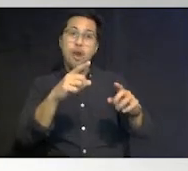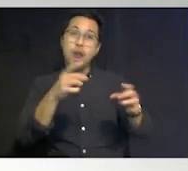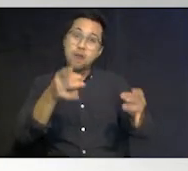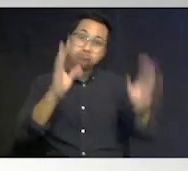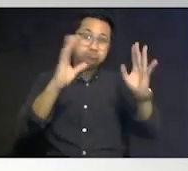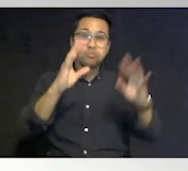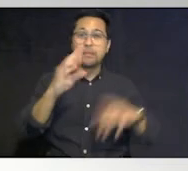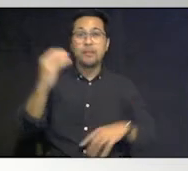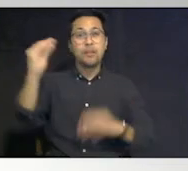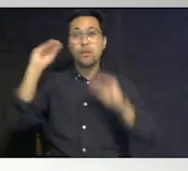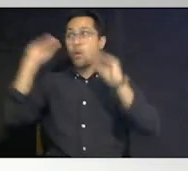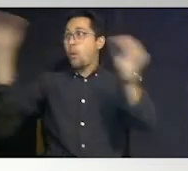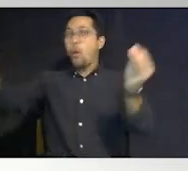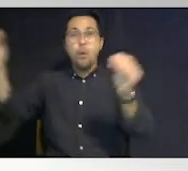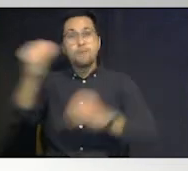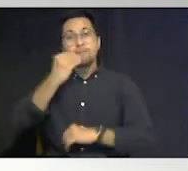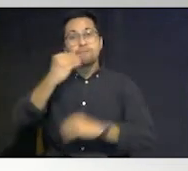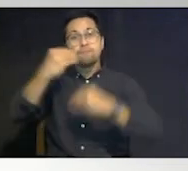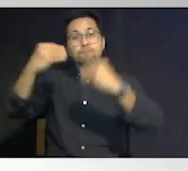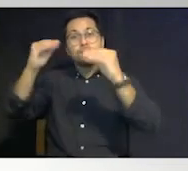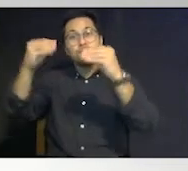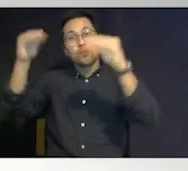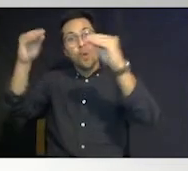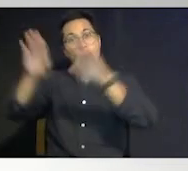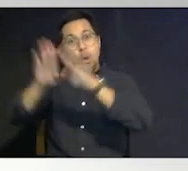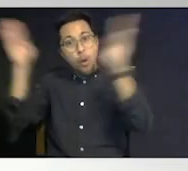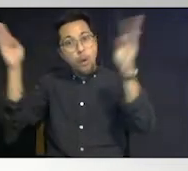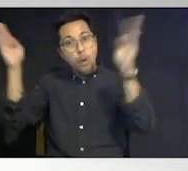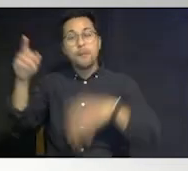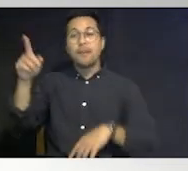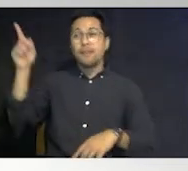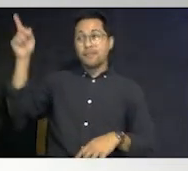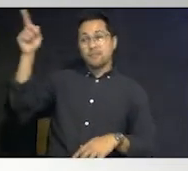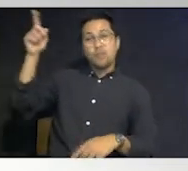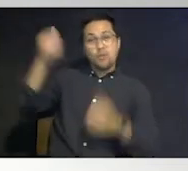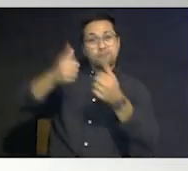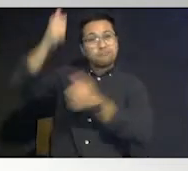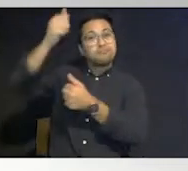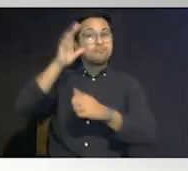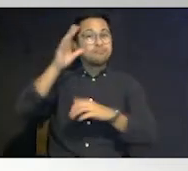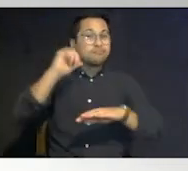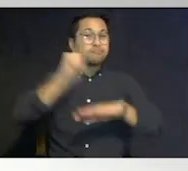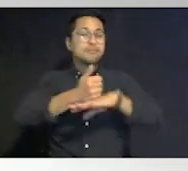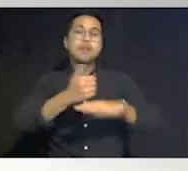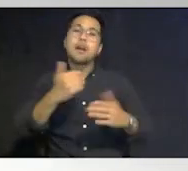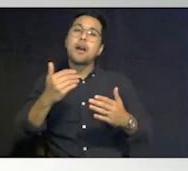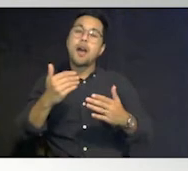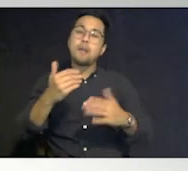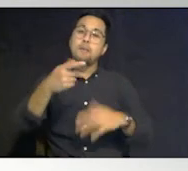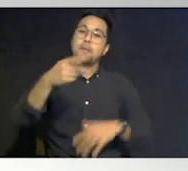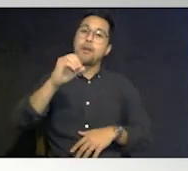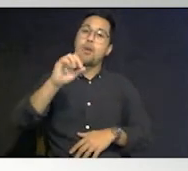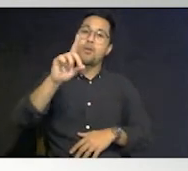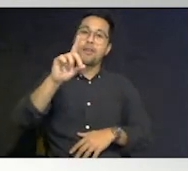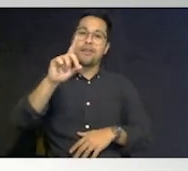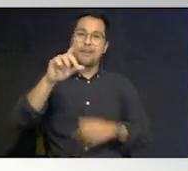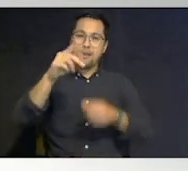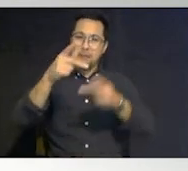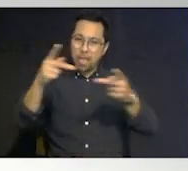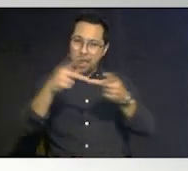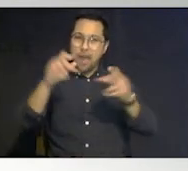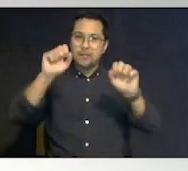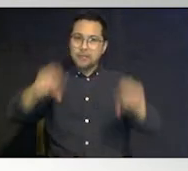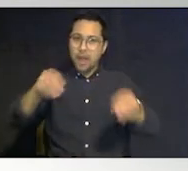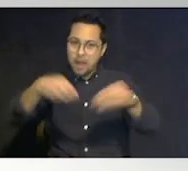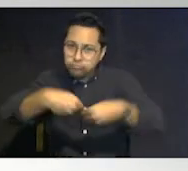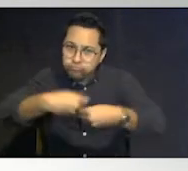can't go out and get anything they're going to set up what's called points of distribution or pods and it's when the